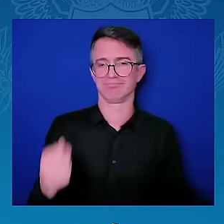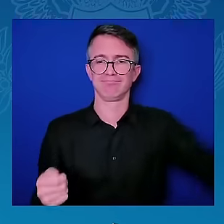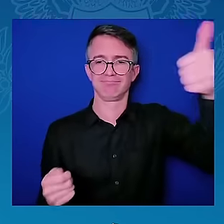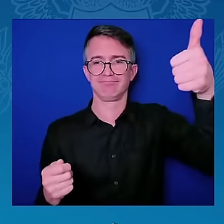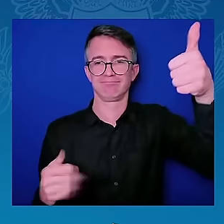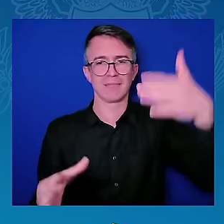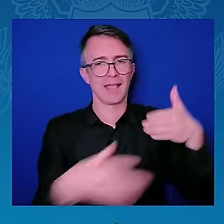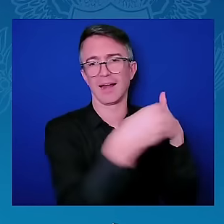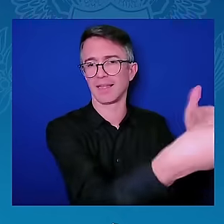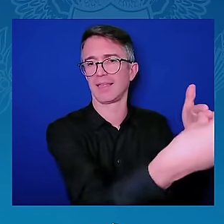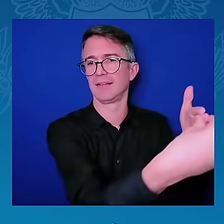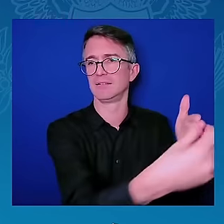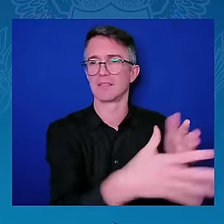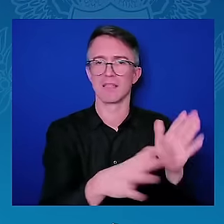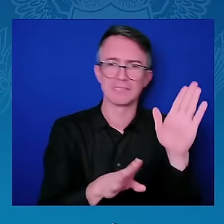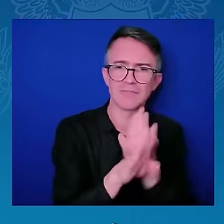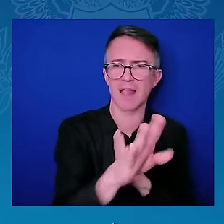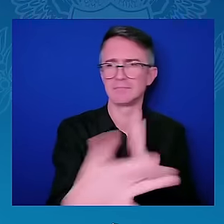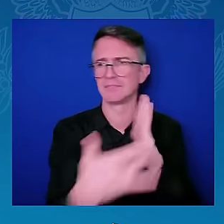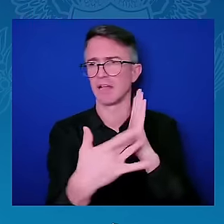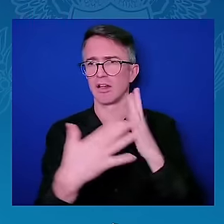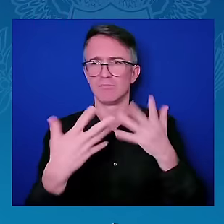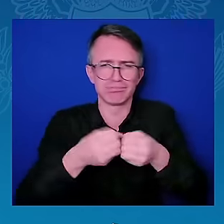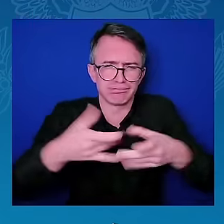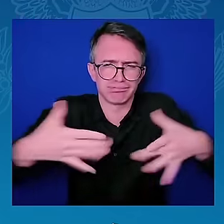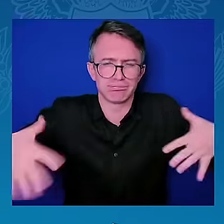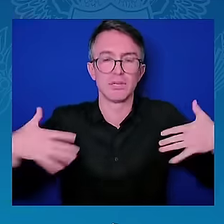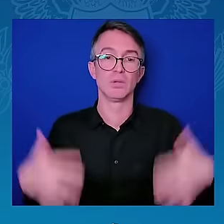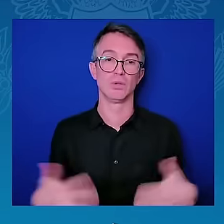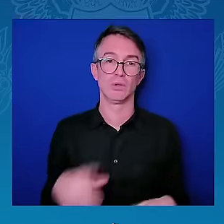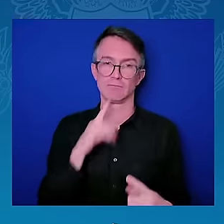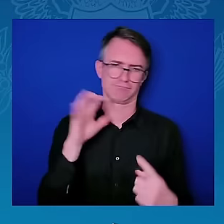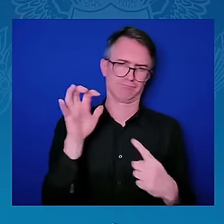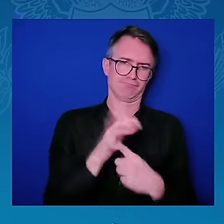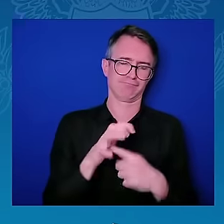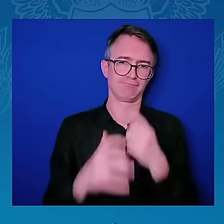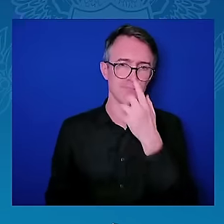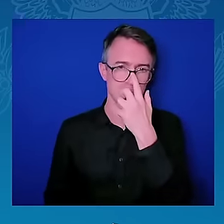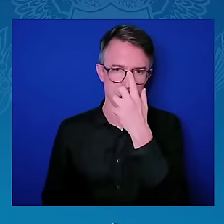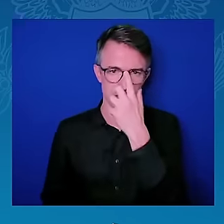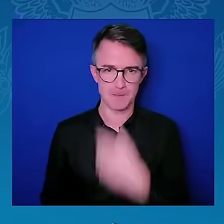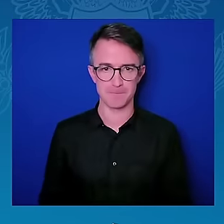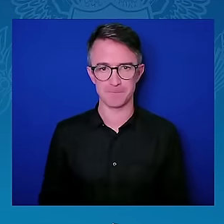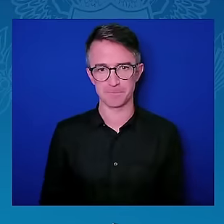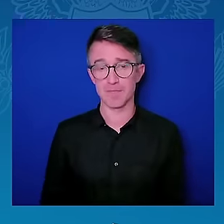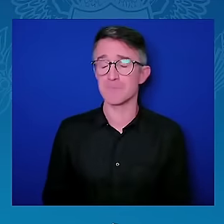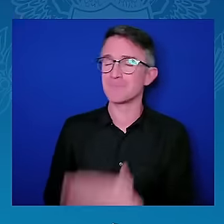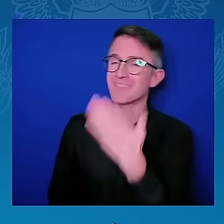very important American Chamber of Commerce in Kenya meeting.